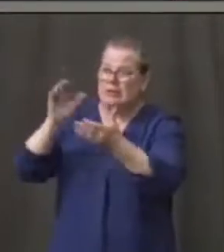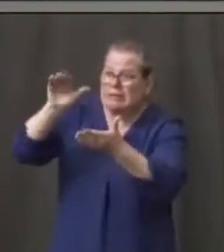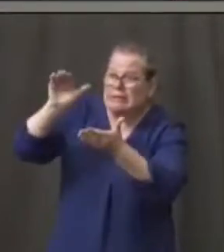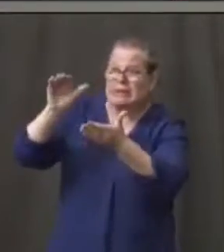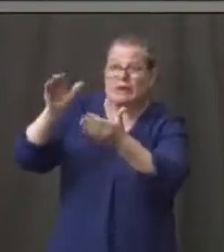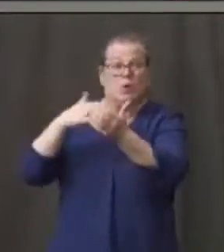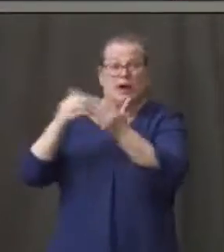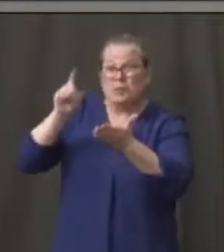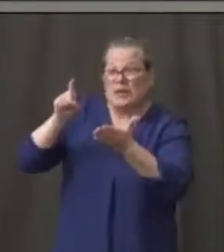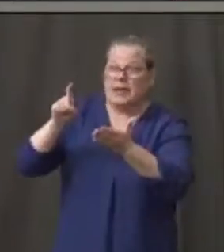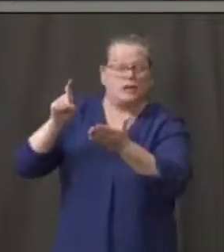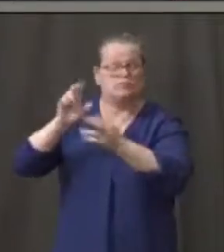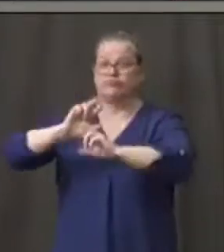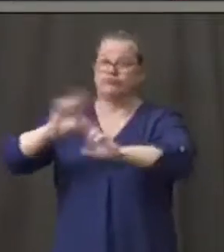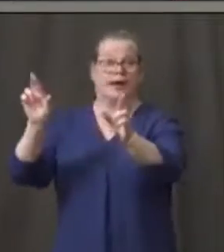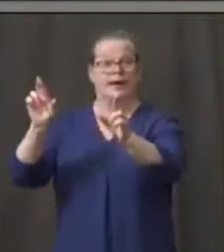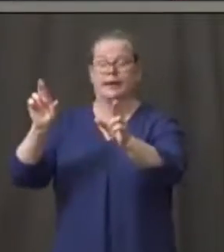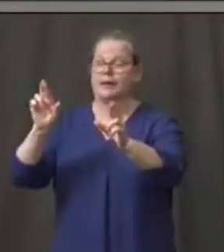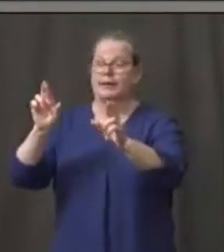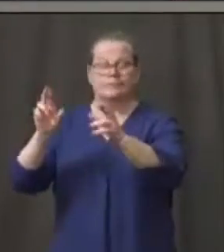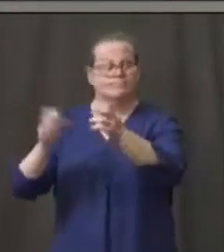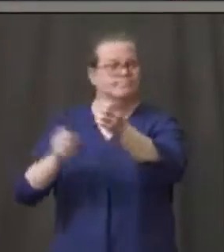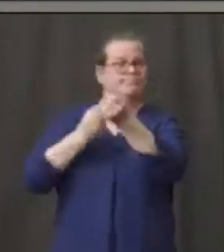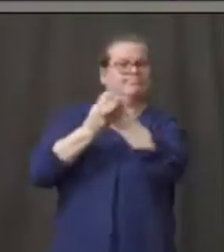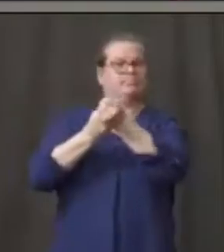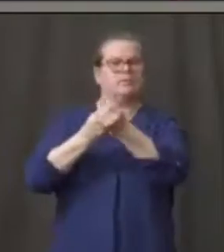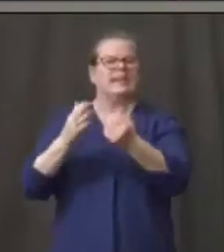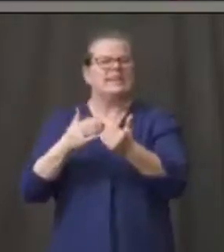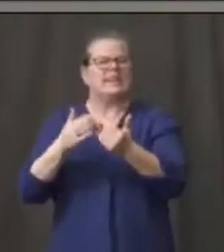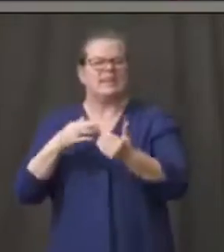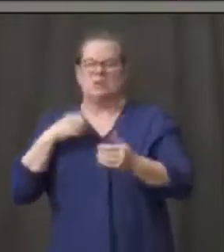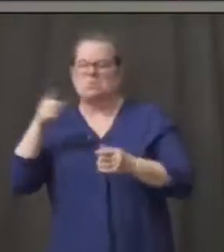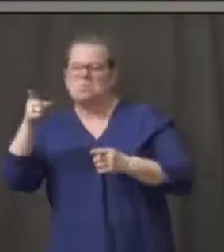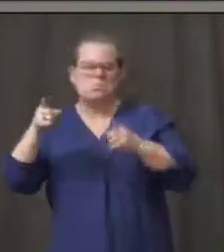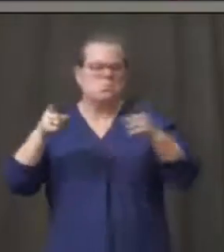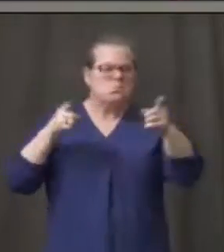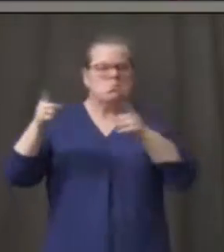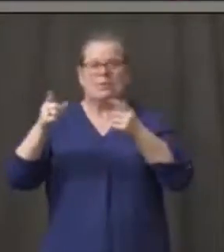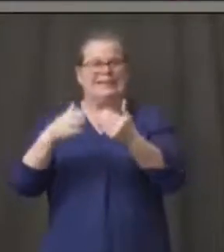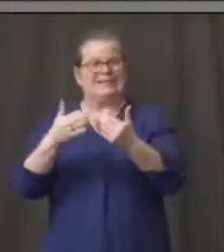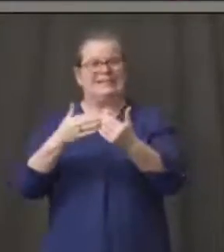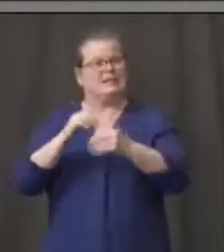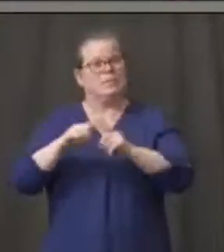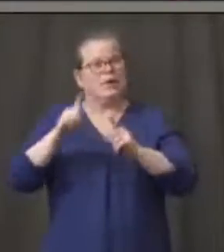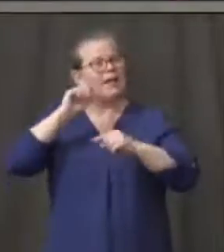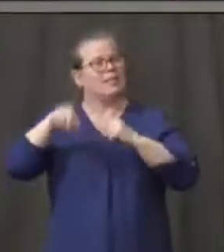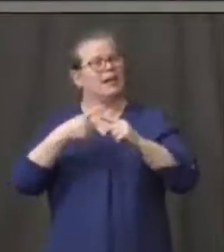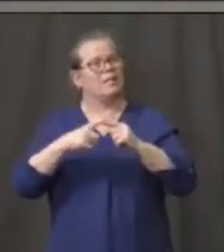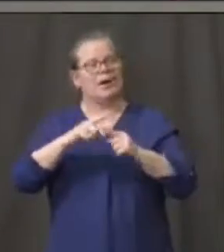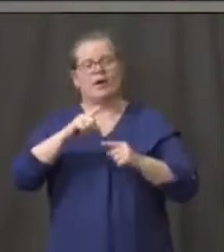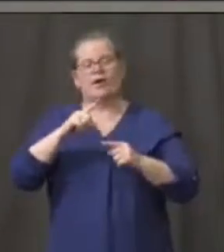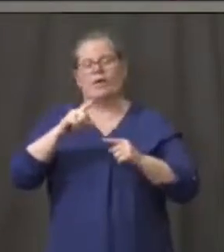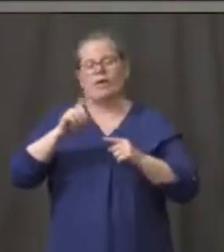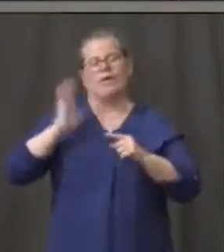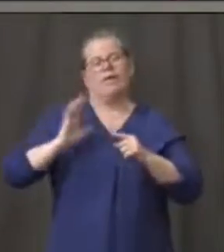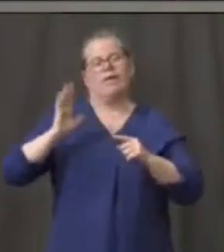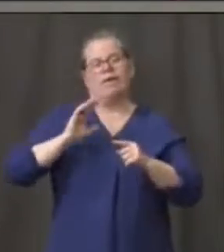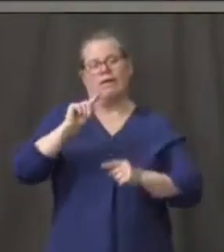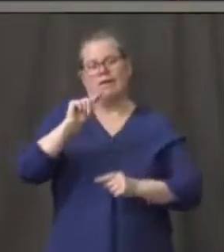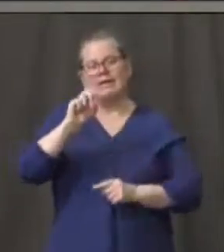point fingers, you know, but I always think of Teddy Roosevelt when he said it's not the critical person in the arena